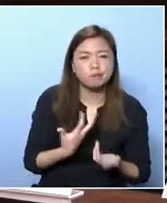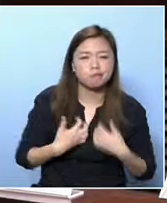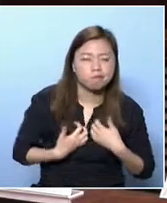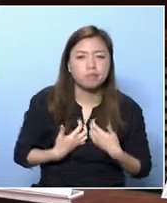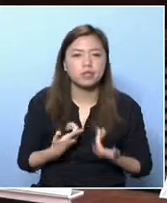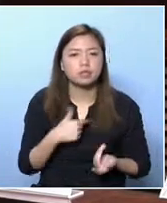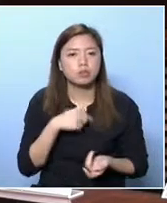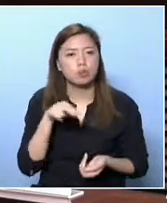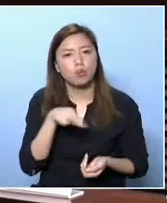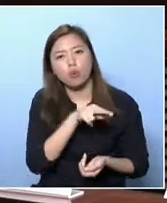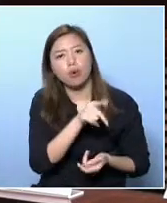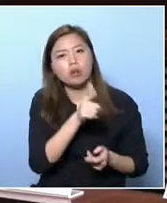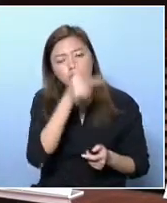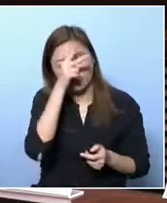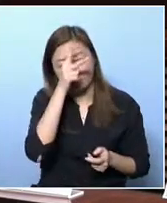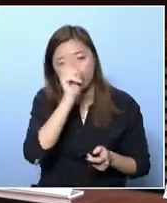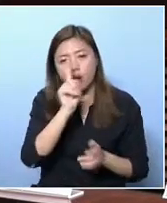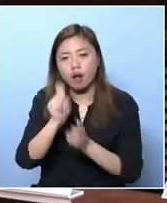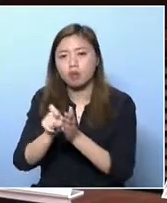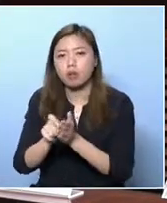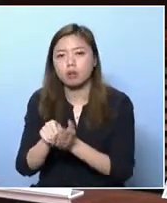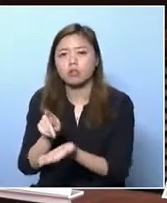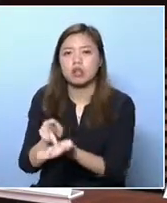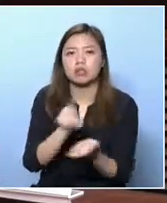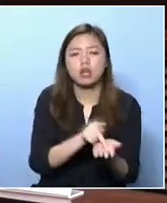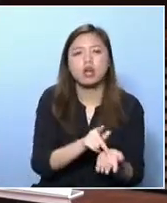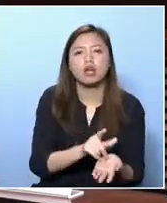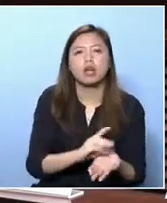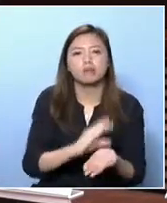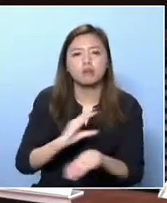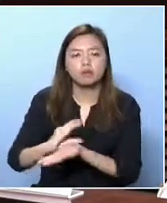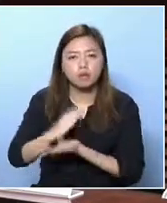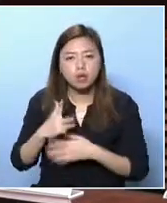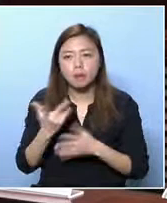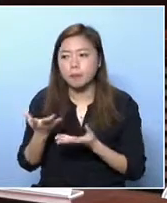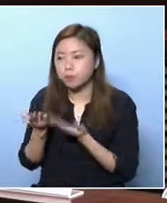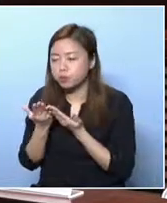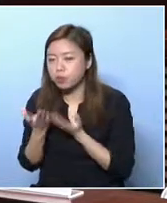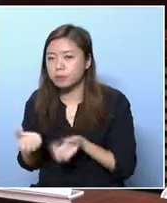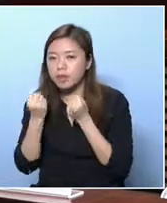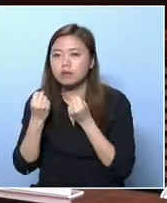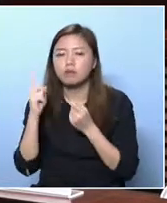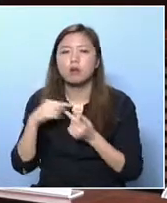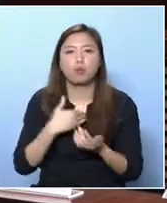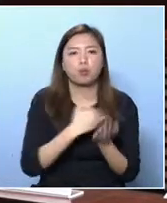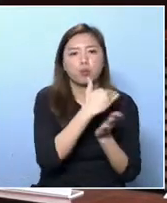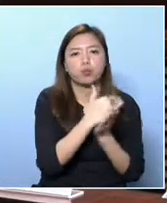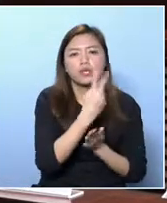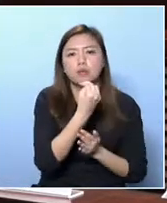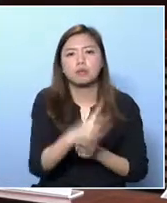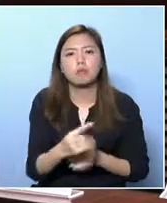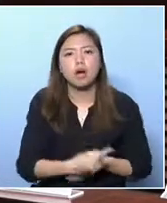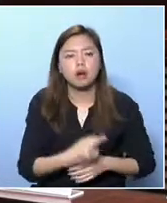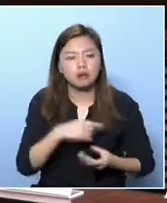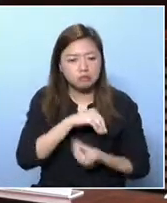tuition fees are very high. And these undergraduates who have to borrow money from the